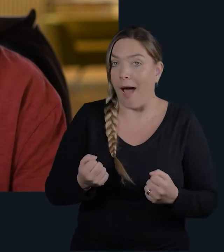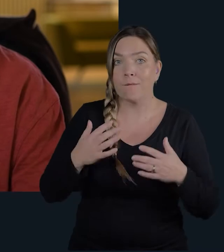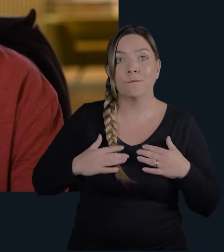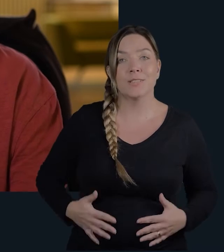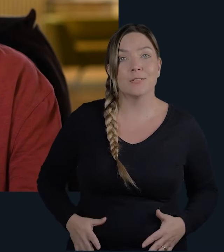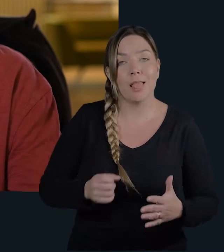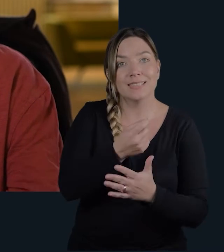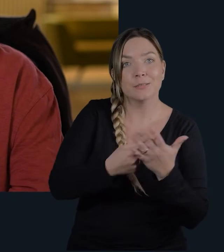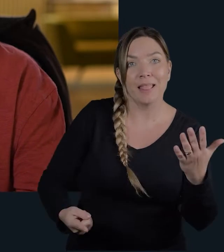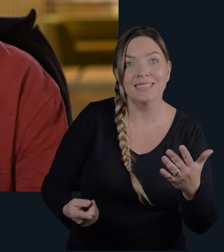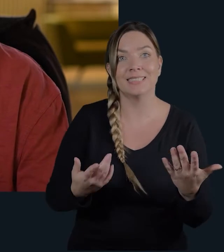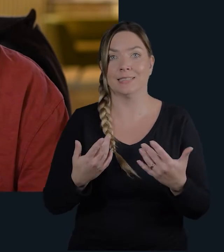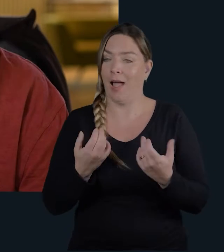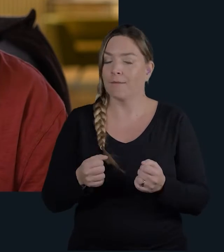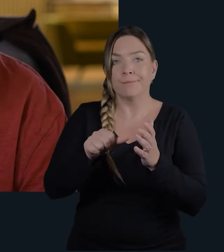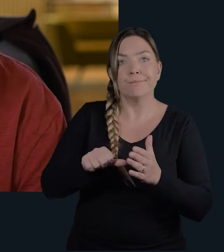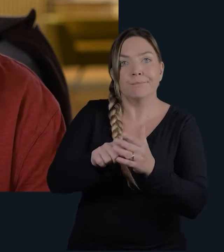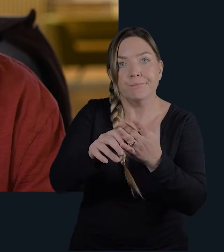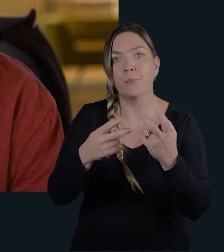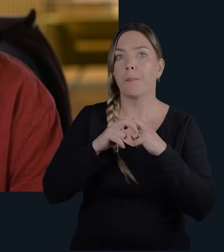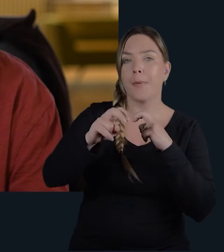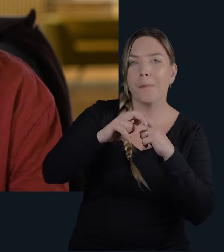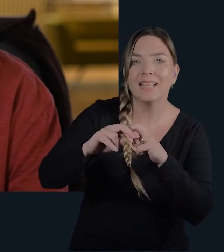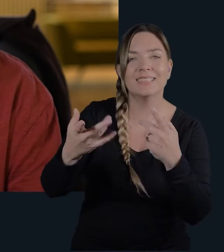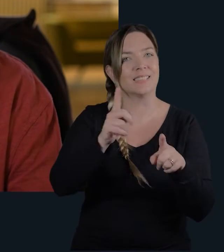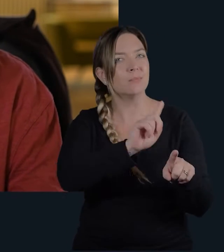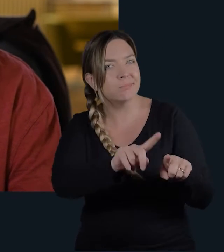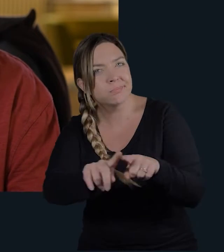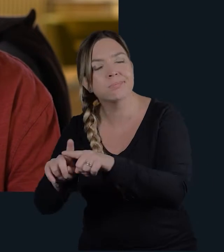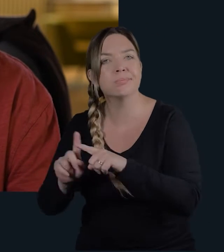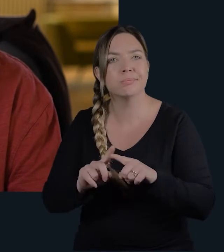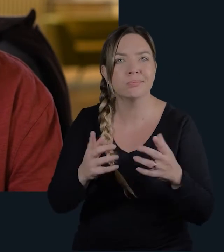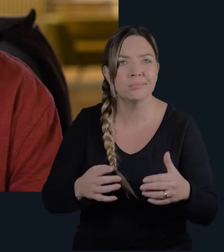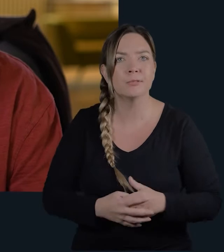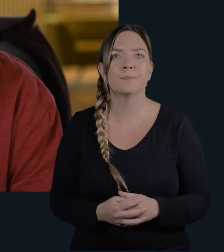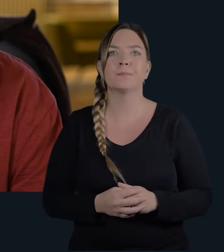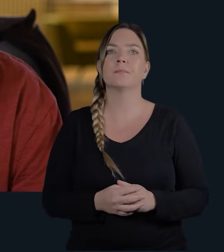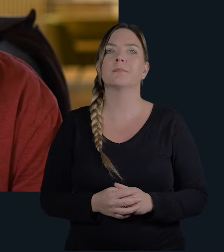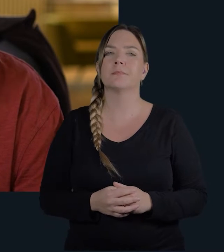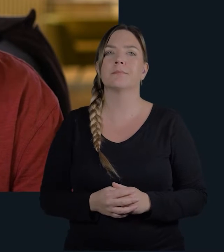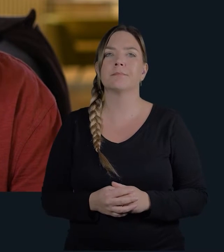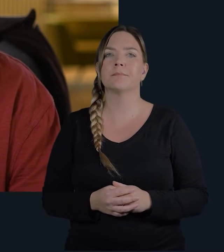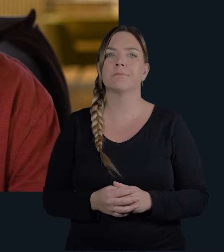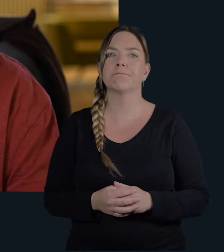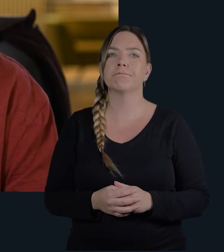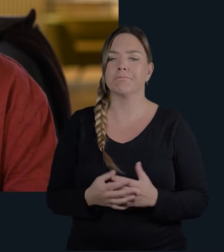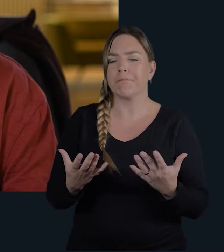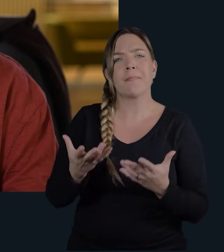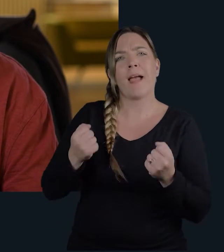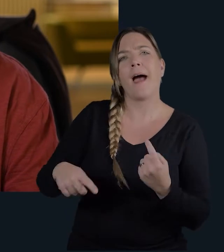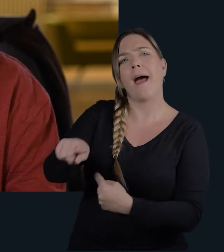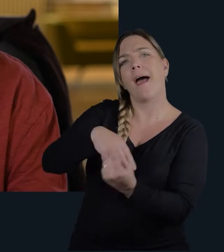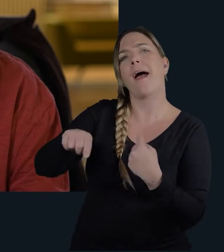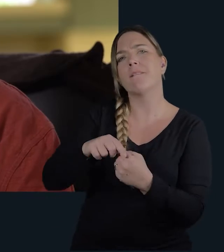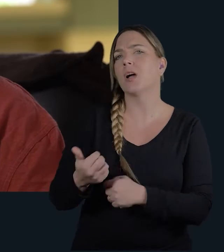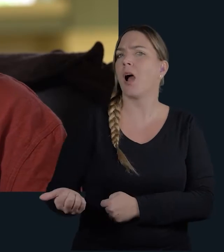know, and say, yes, you know, I have a physical disability, problems with issues with mobility, things like that.